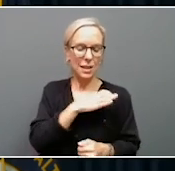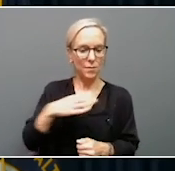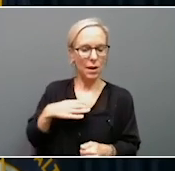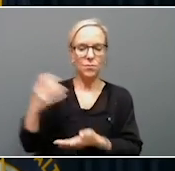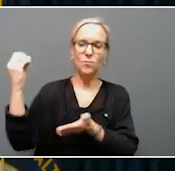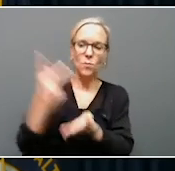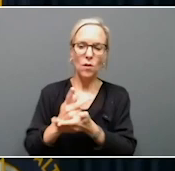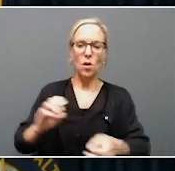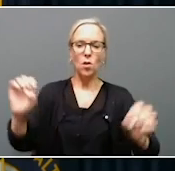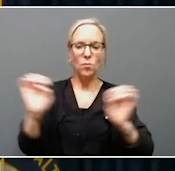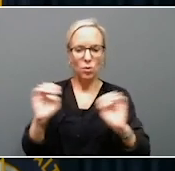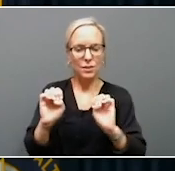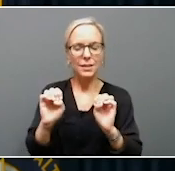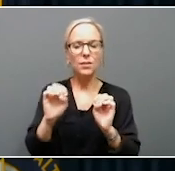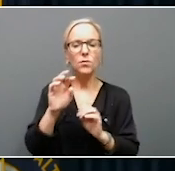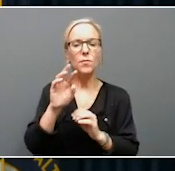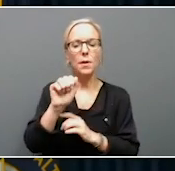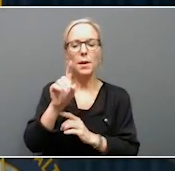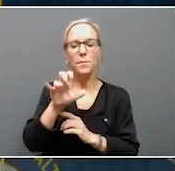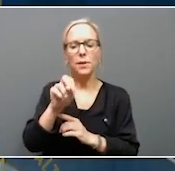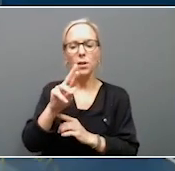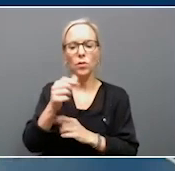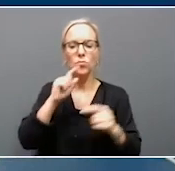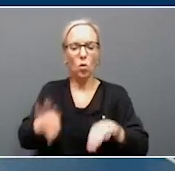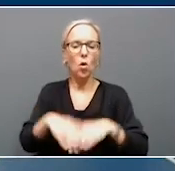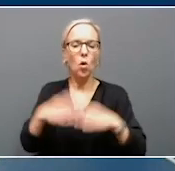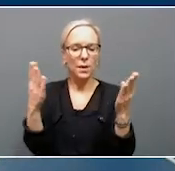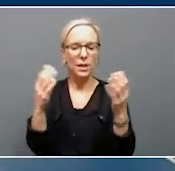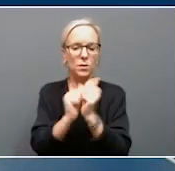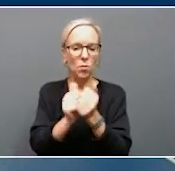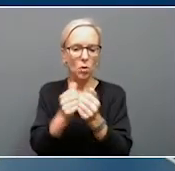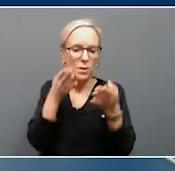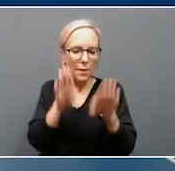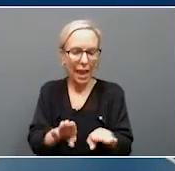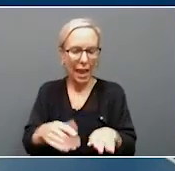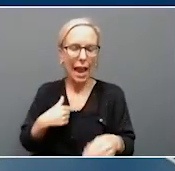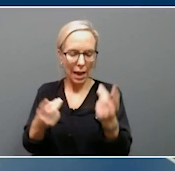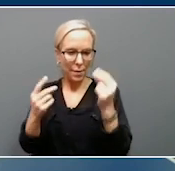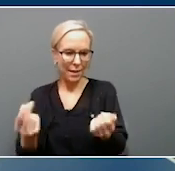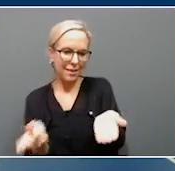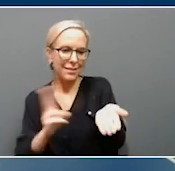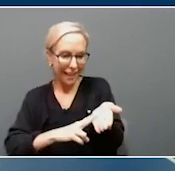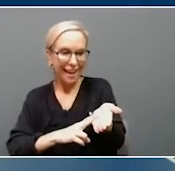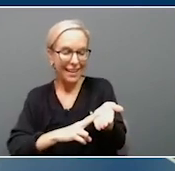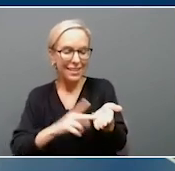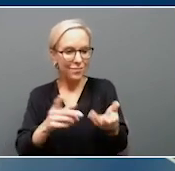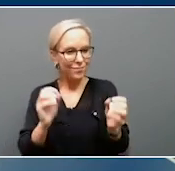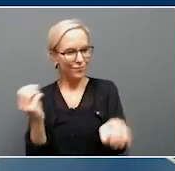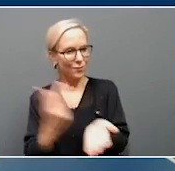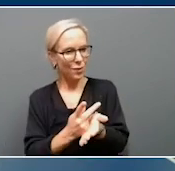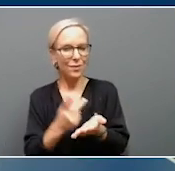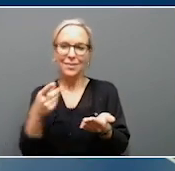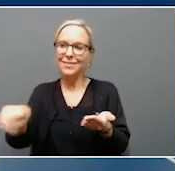administrative regulations required to open sports betting. I immediately signed them, which means that Kentuckians may now make their first bet